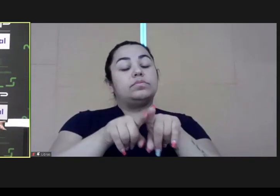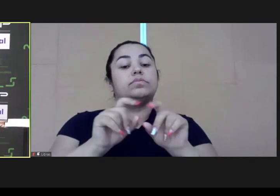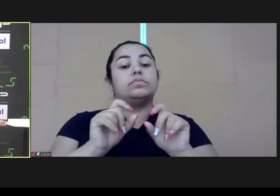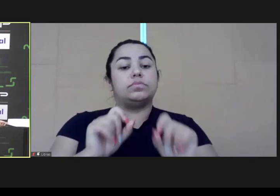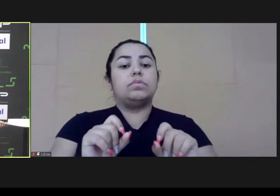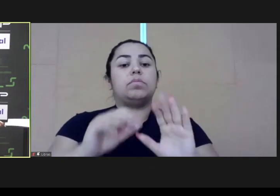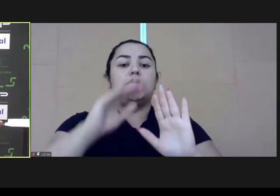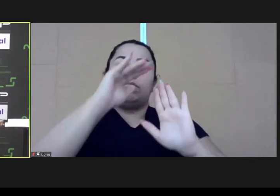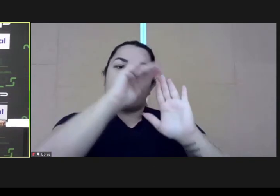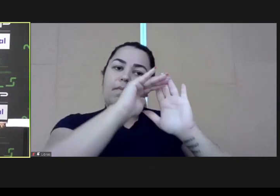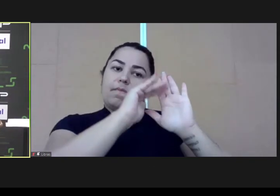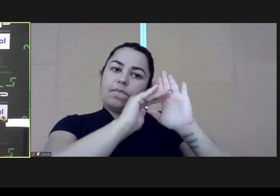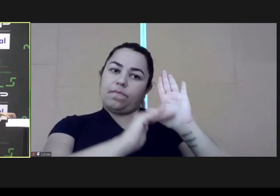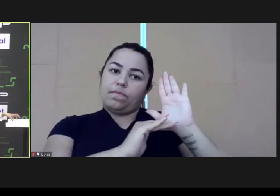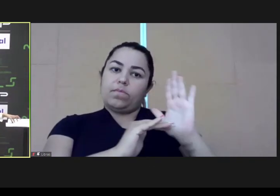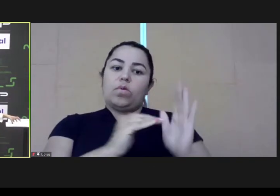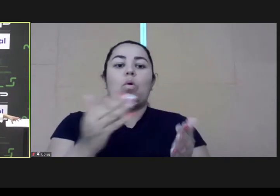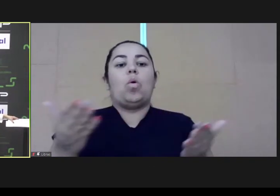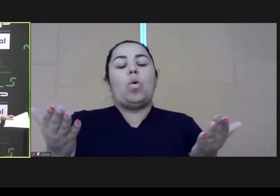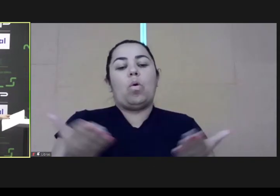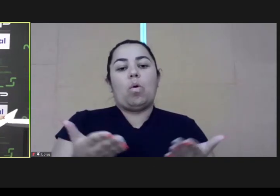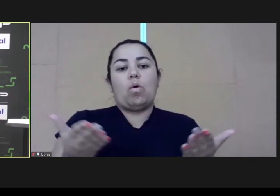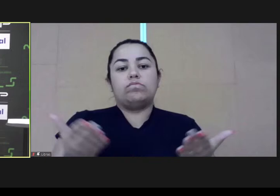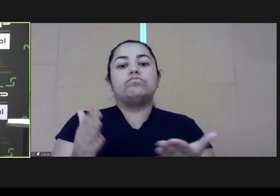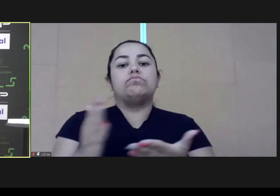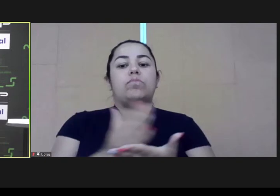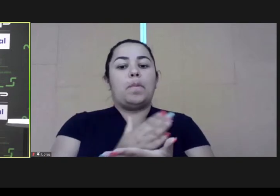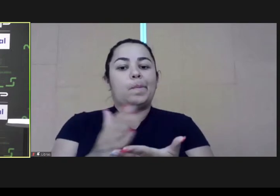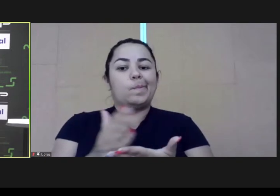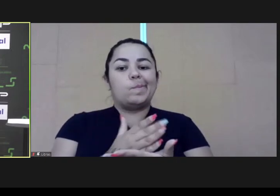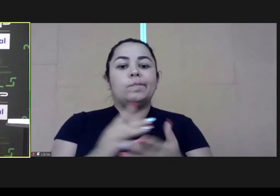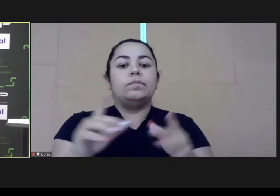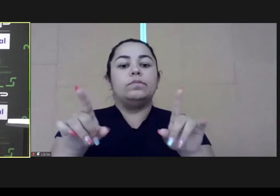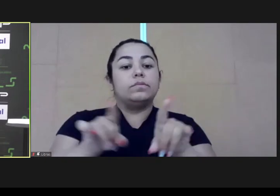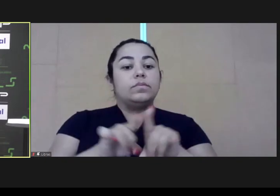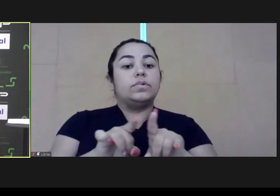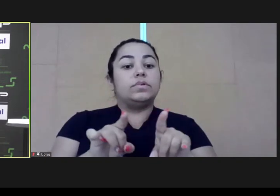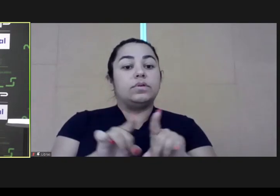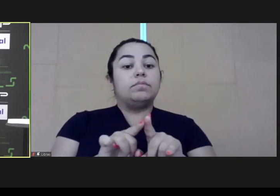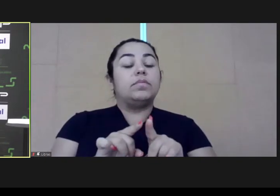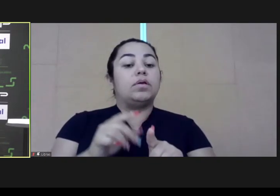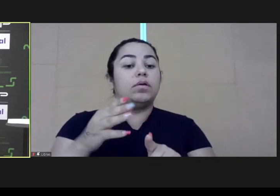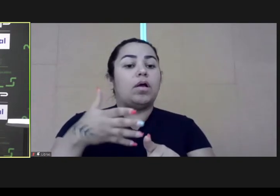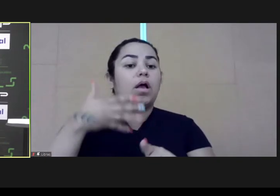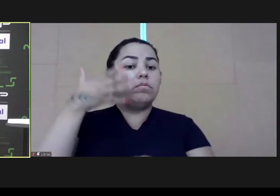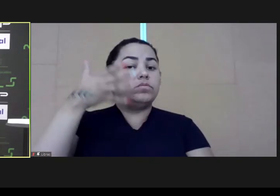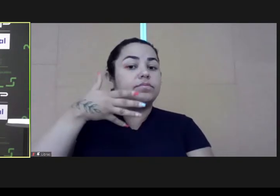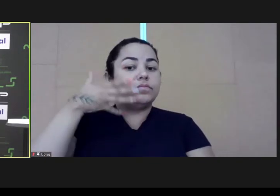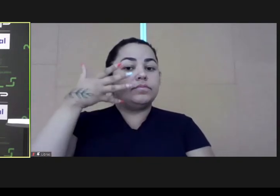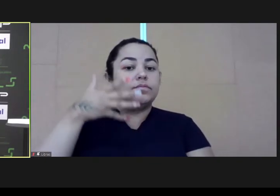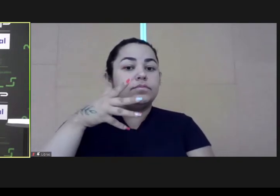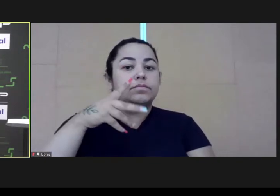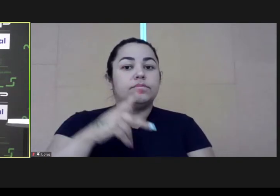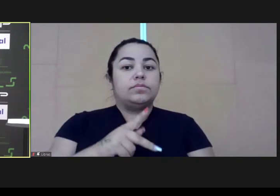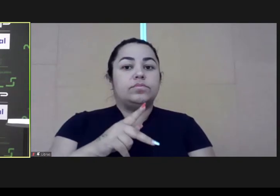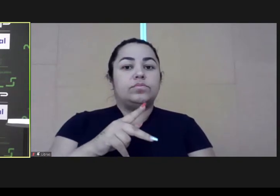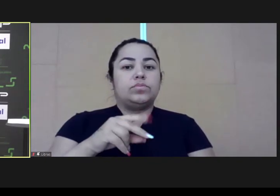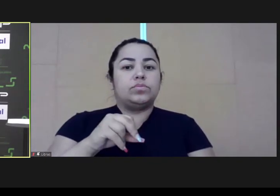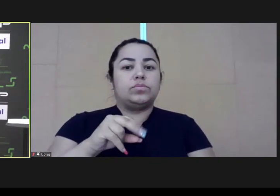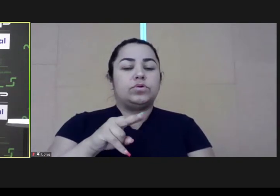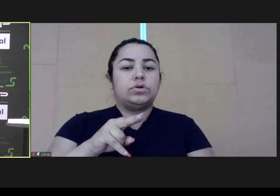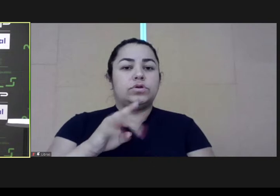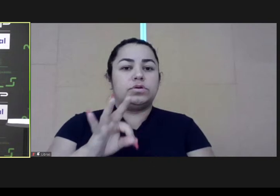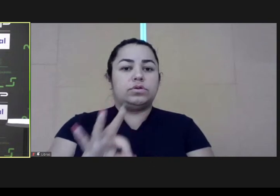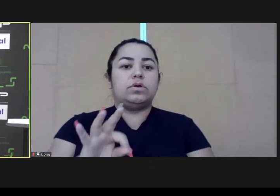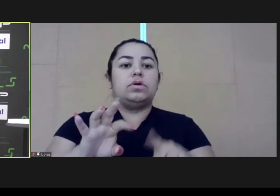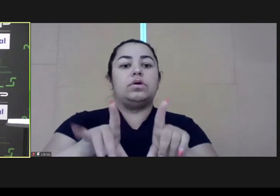ENAPI and we're going to have a schedule with some moments today. I'm going to give